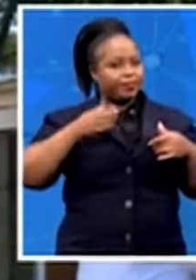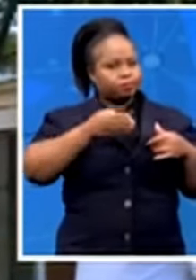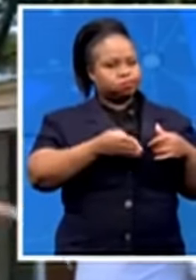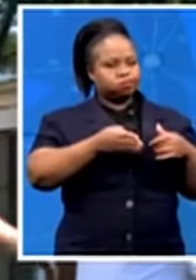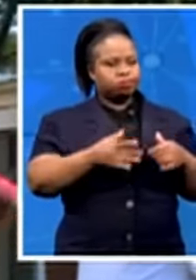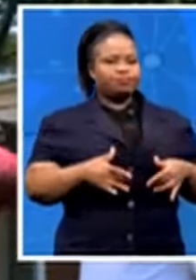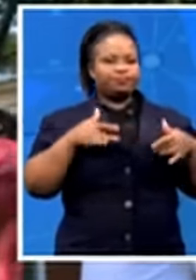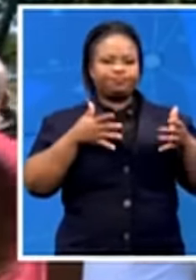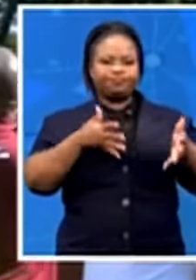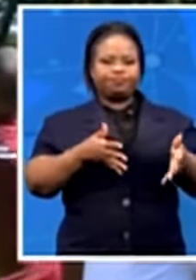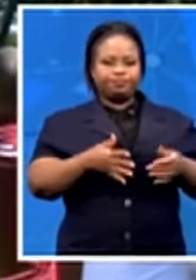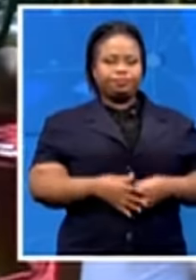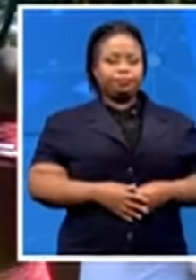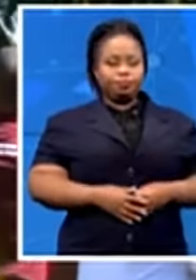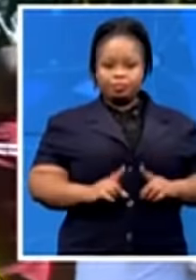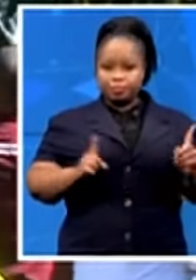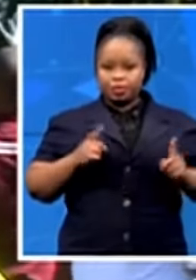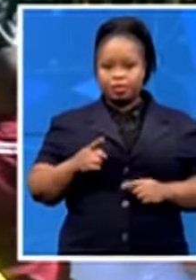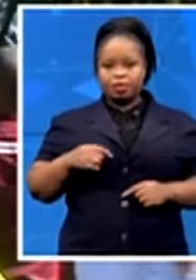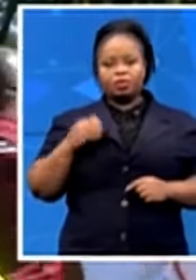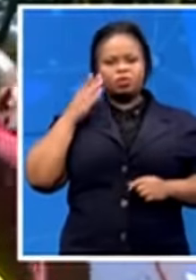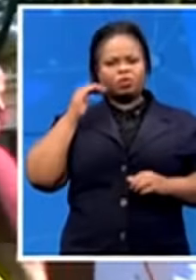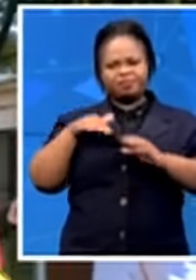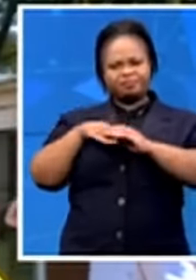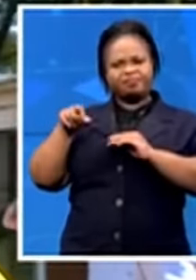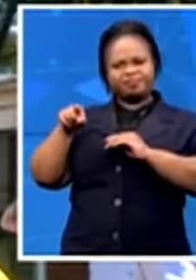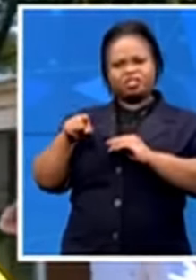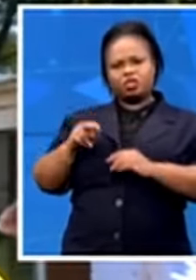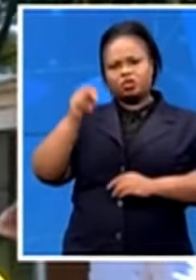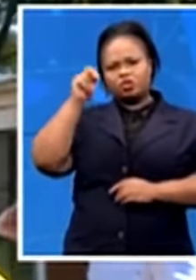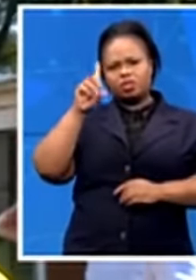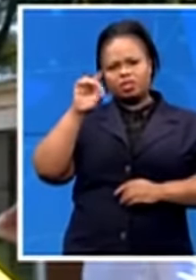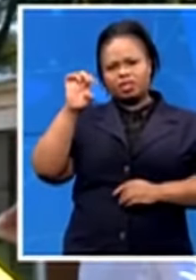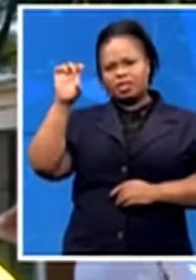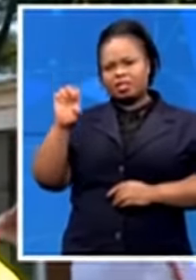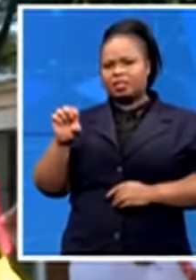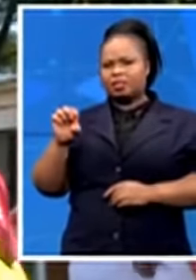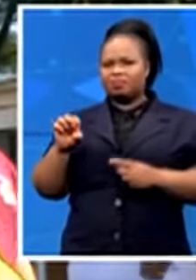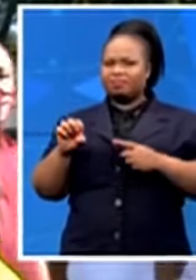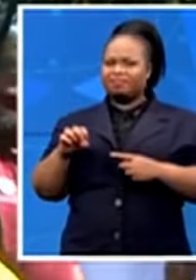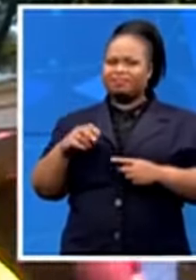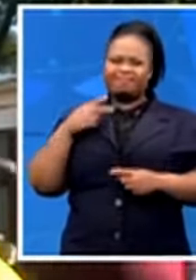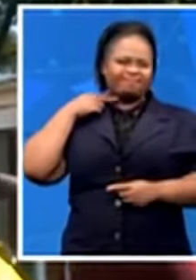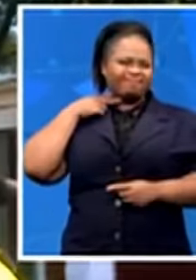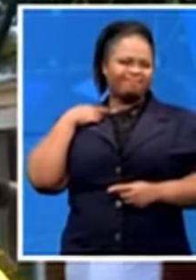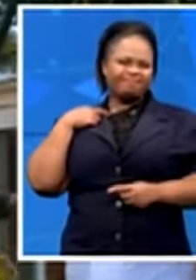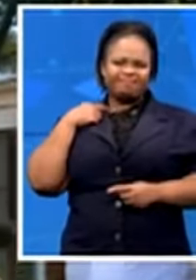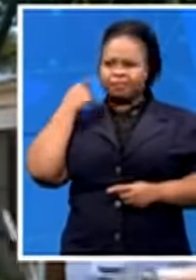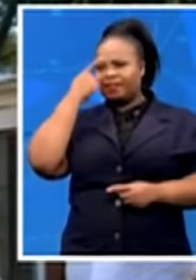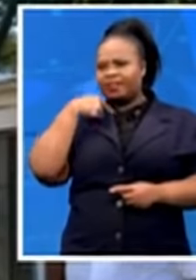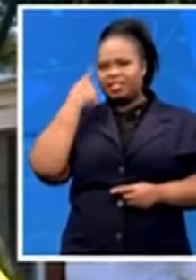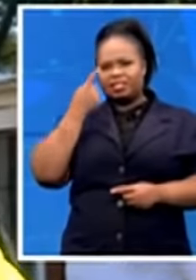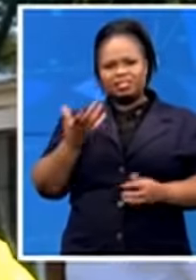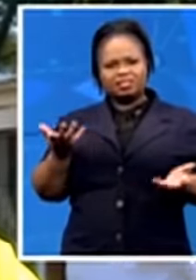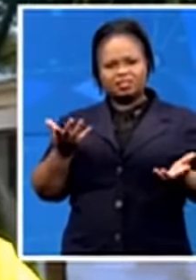that when we left Northdale, we saw disappointed faces. And this is simply because, remember,